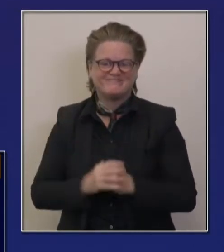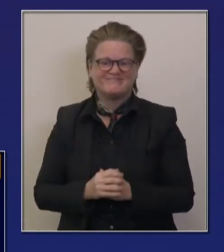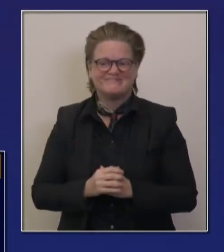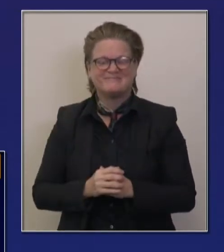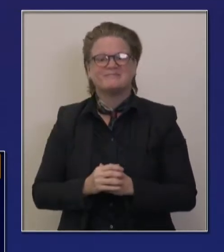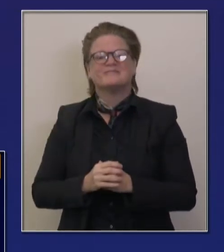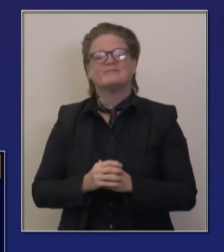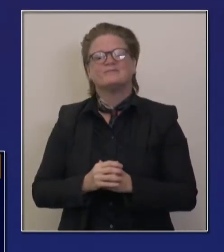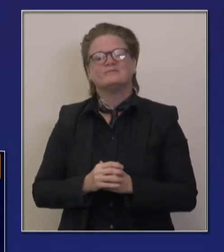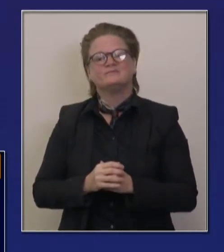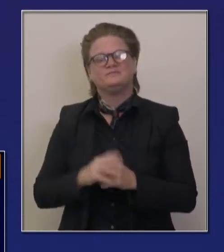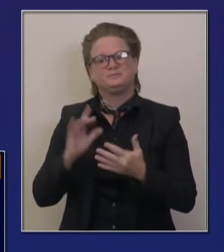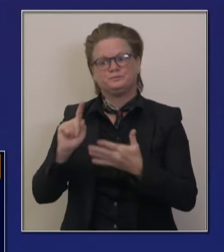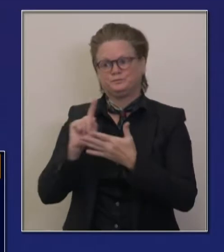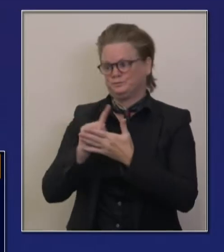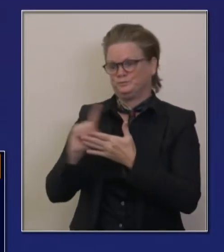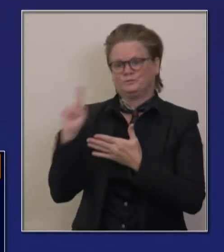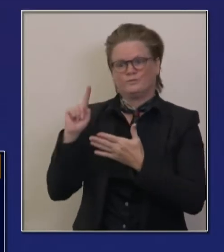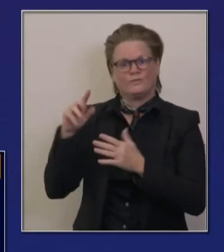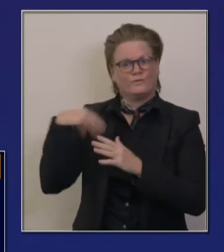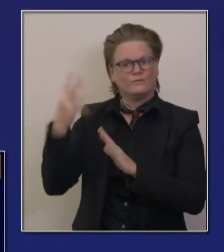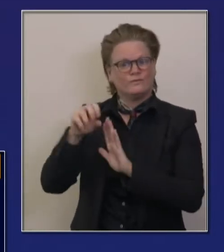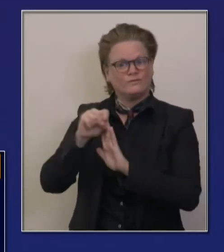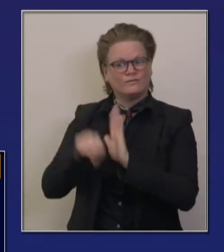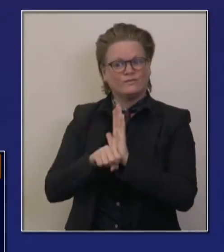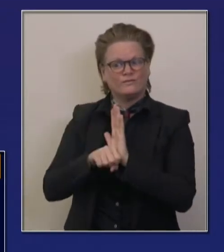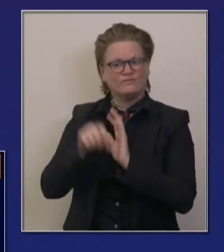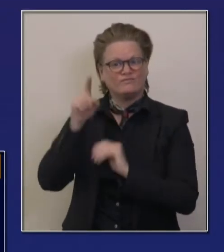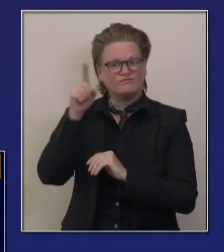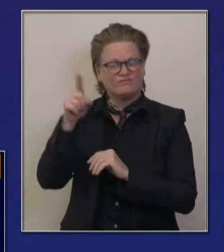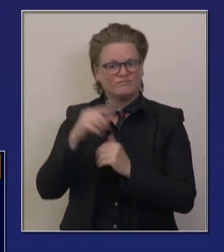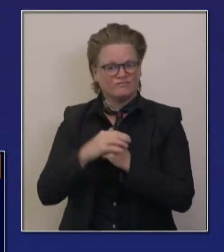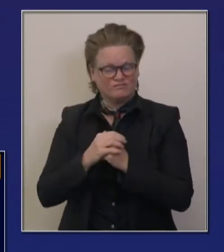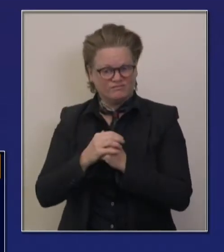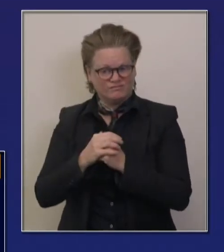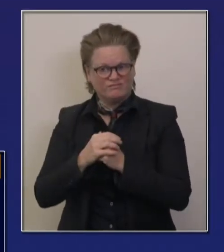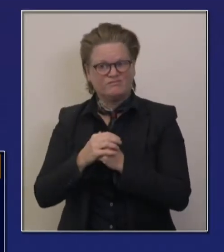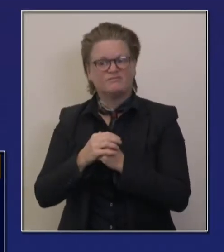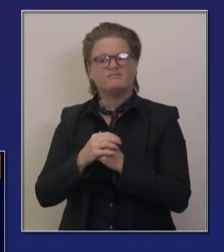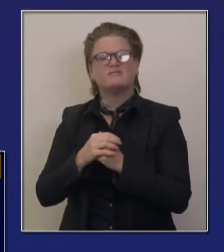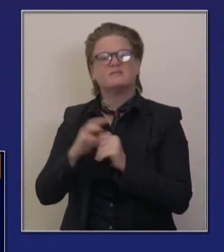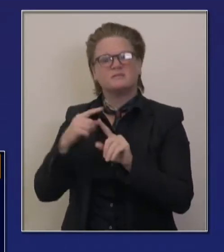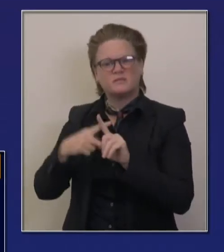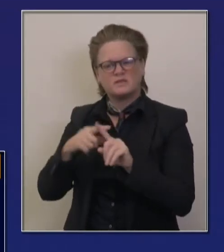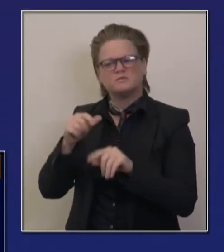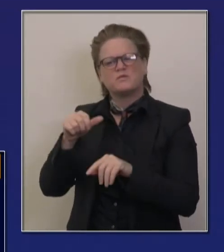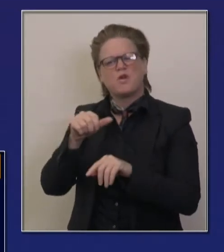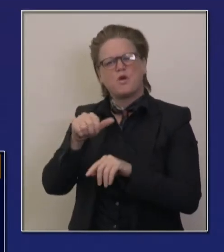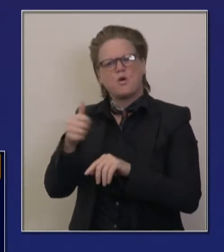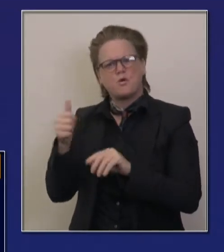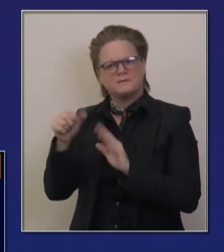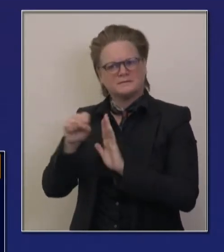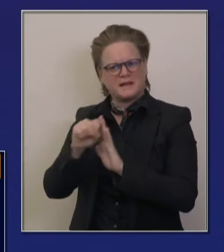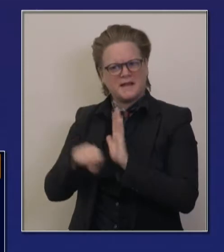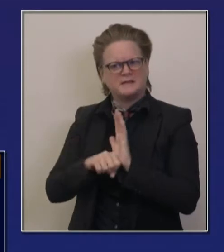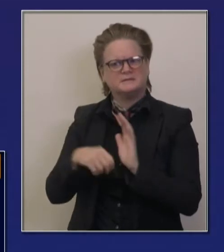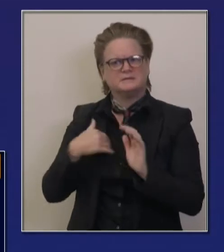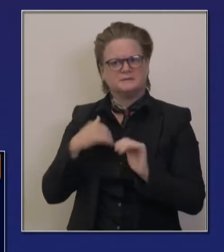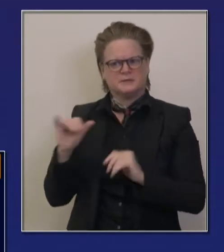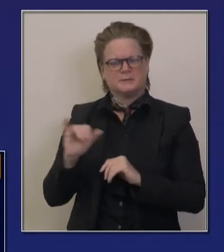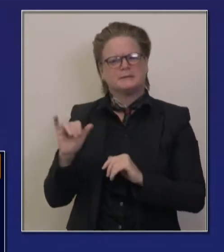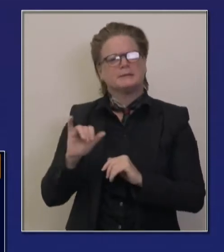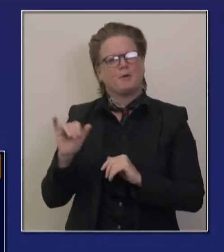um, offered a similar strategy. A number of other states have done the same, but here in California, the